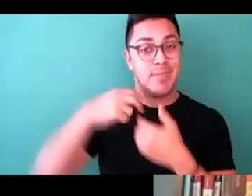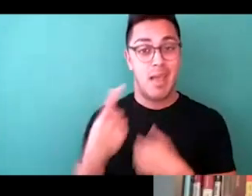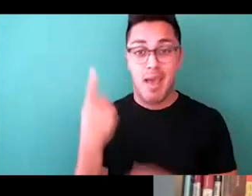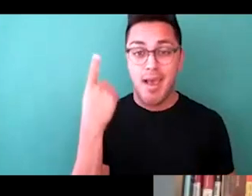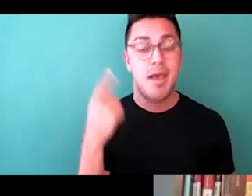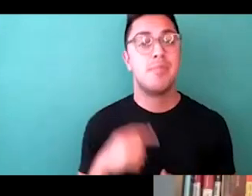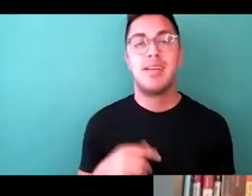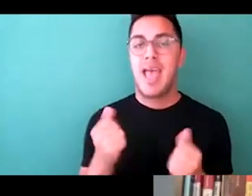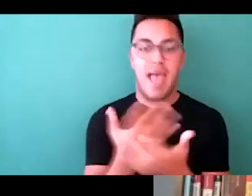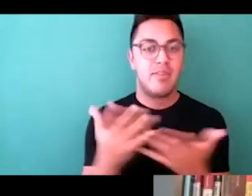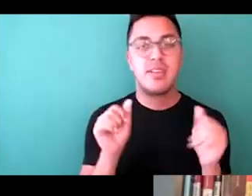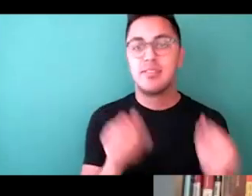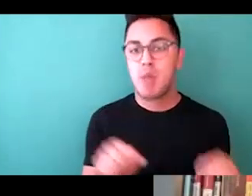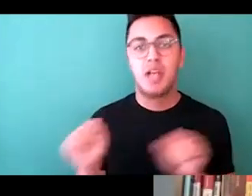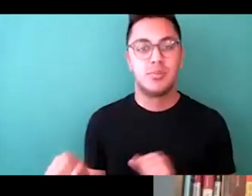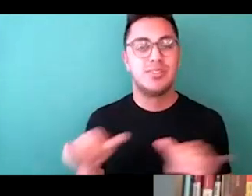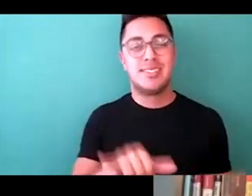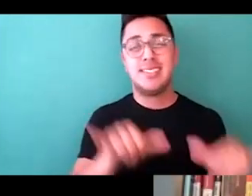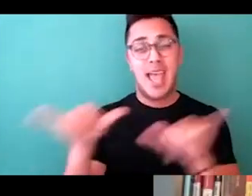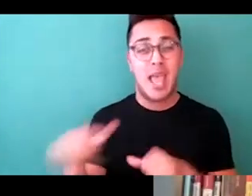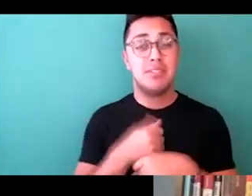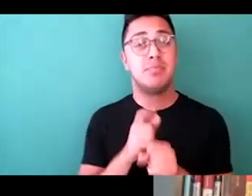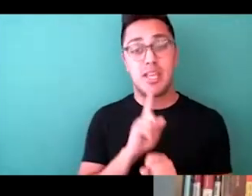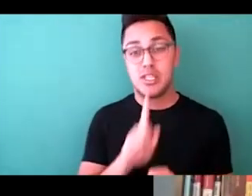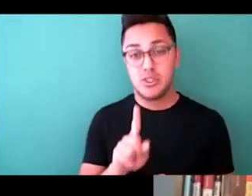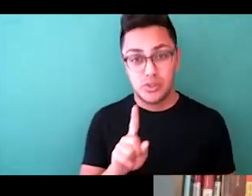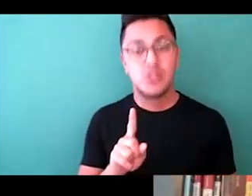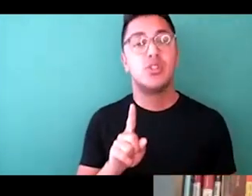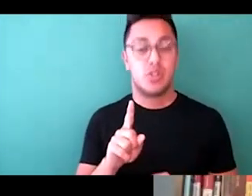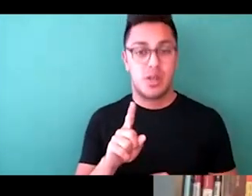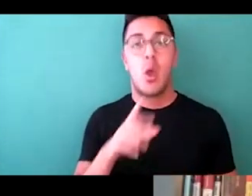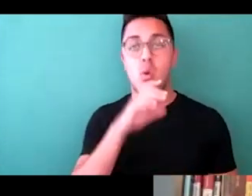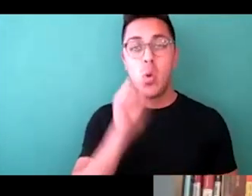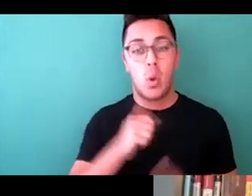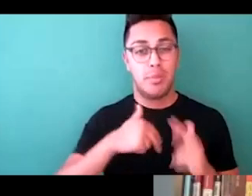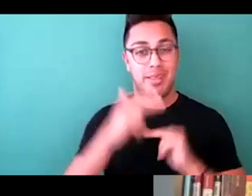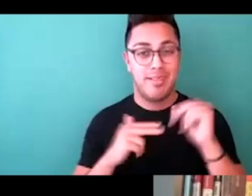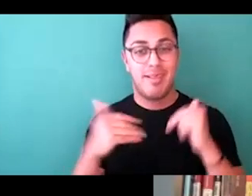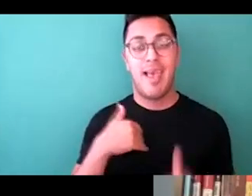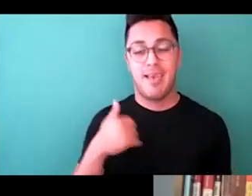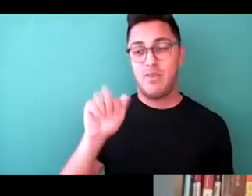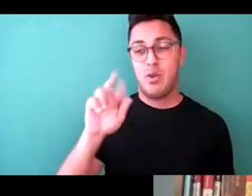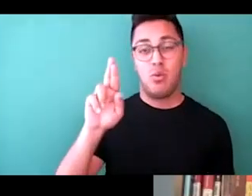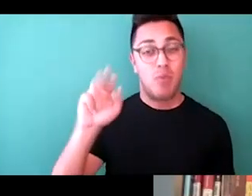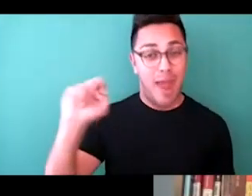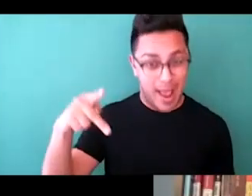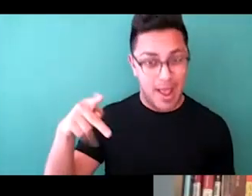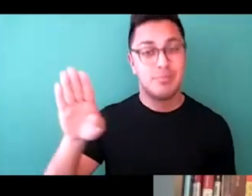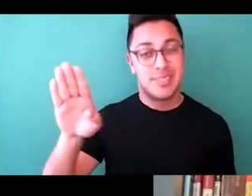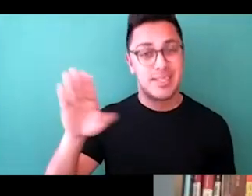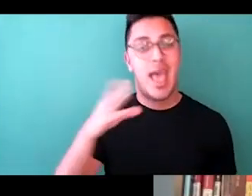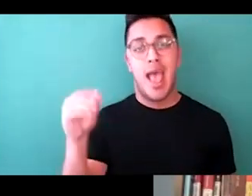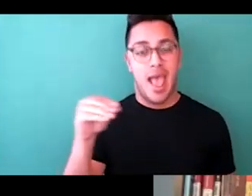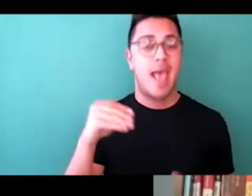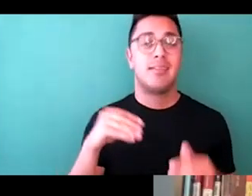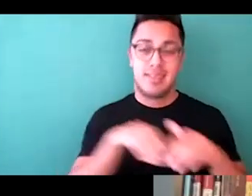possible as making sure an older building has ramps and accessibility and that the models are well cared for both front of